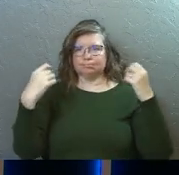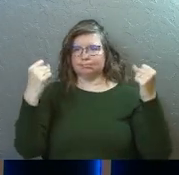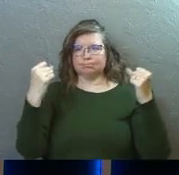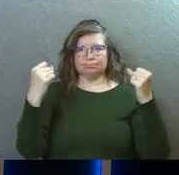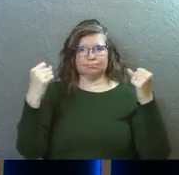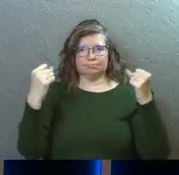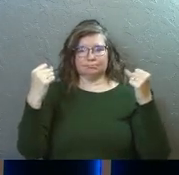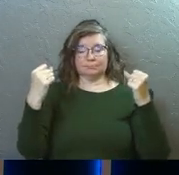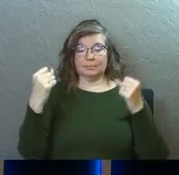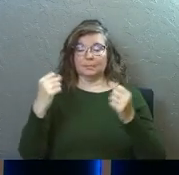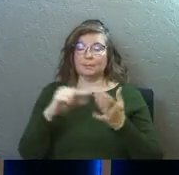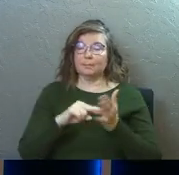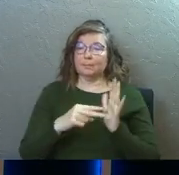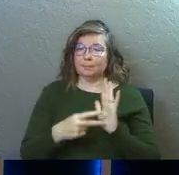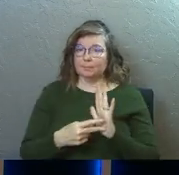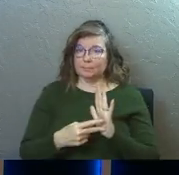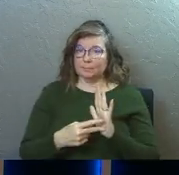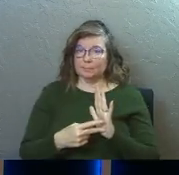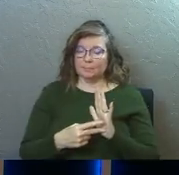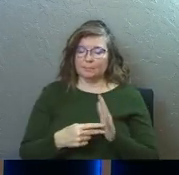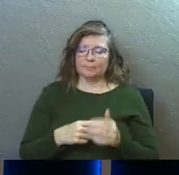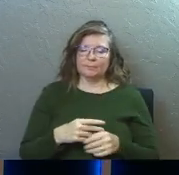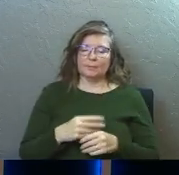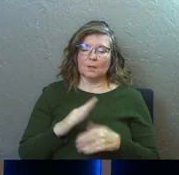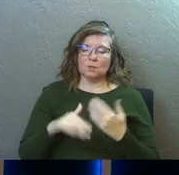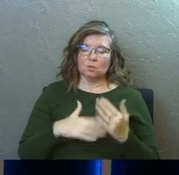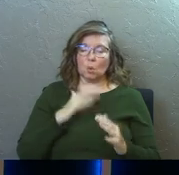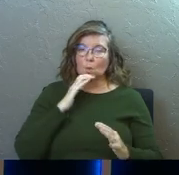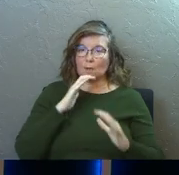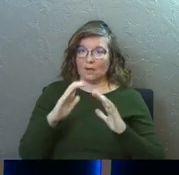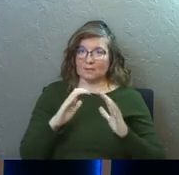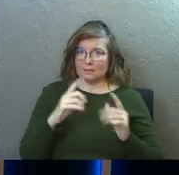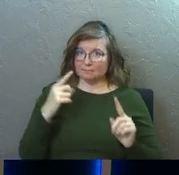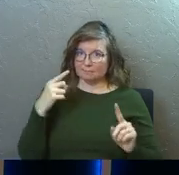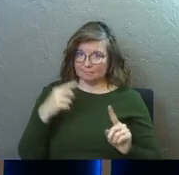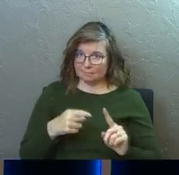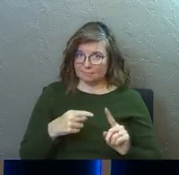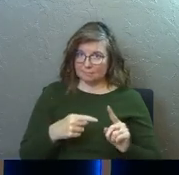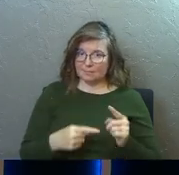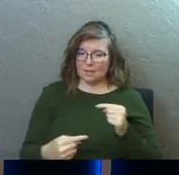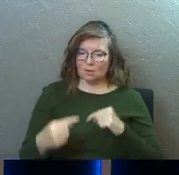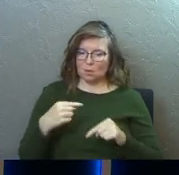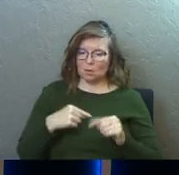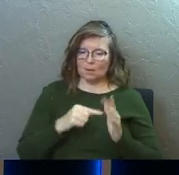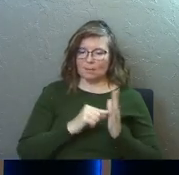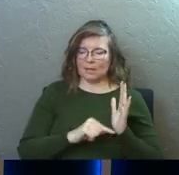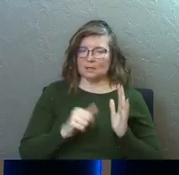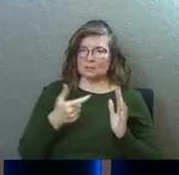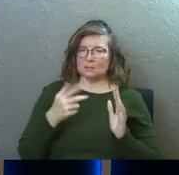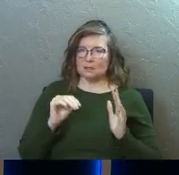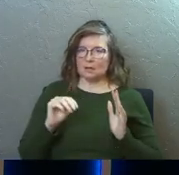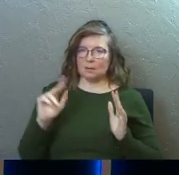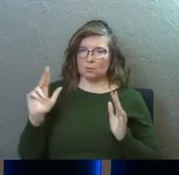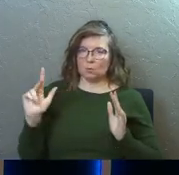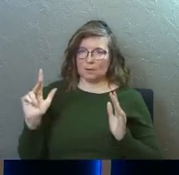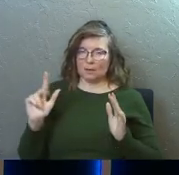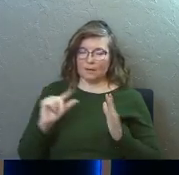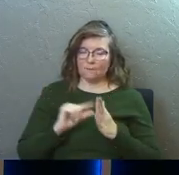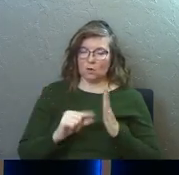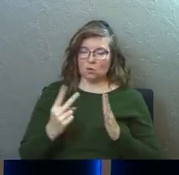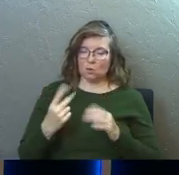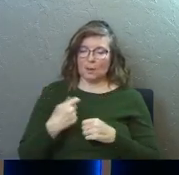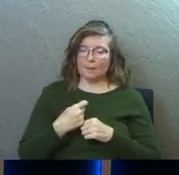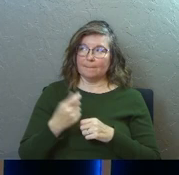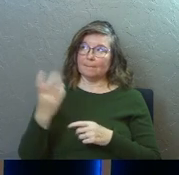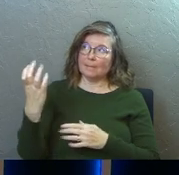rest brings restoration. So what is this all really about? This whole conversation. Look back at our passage from Psalm 23, verse 2.